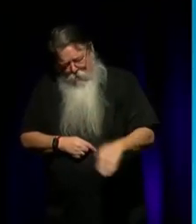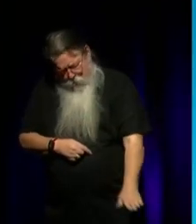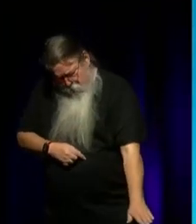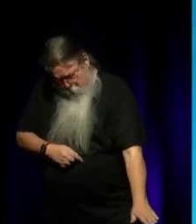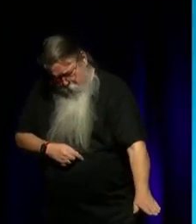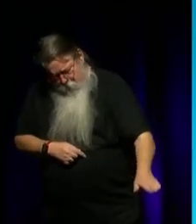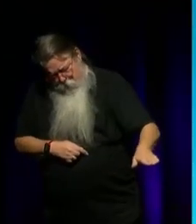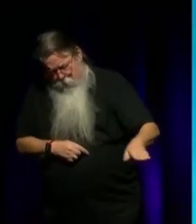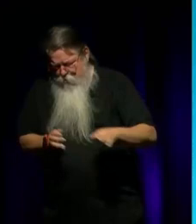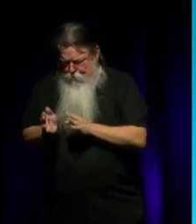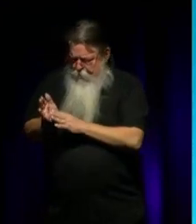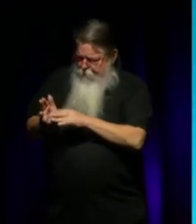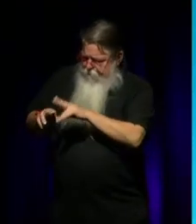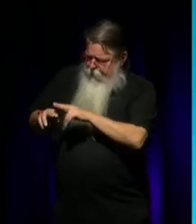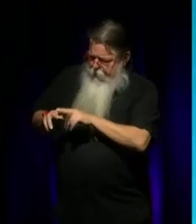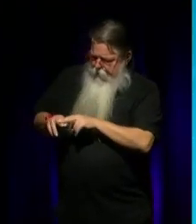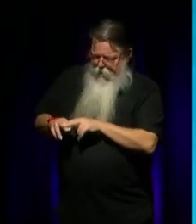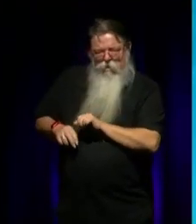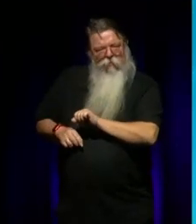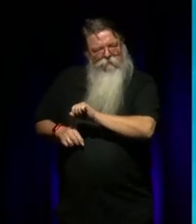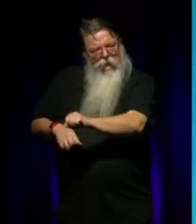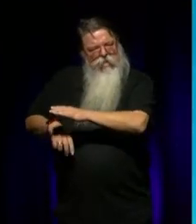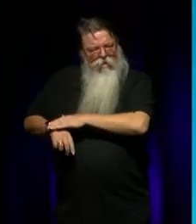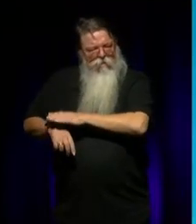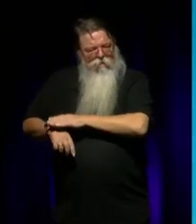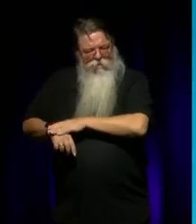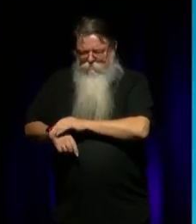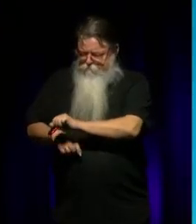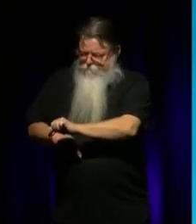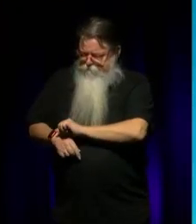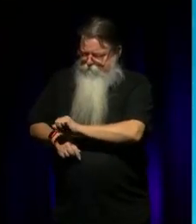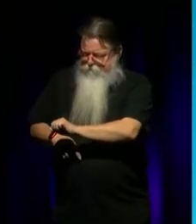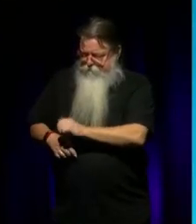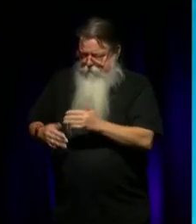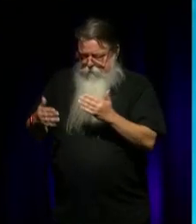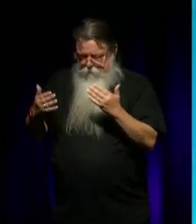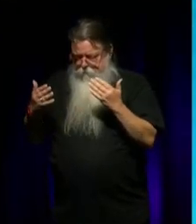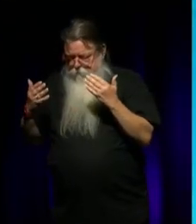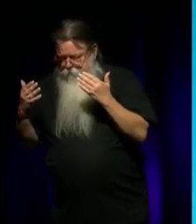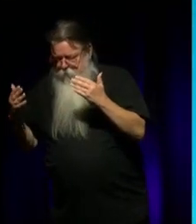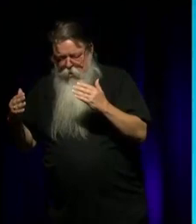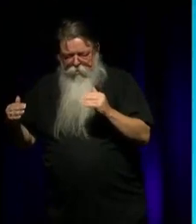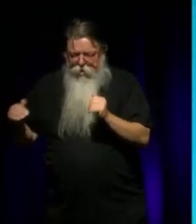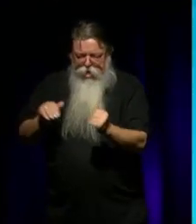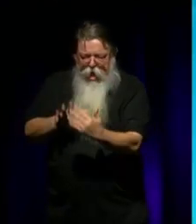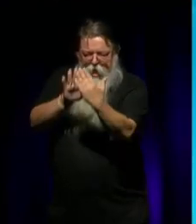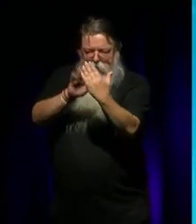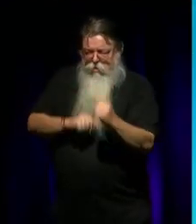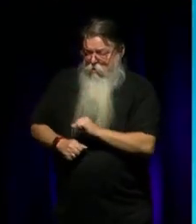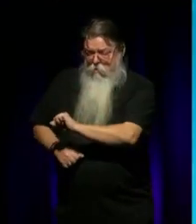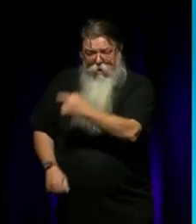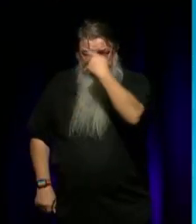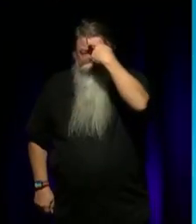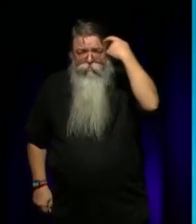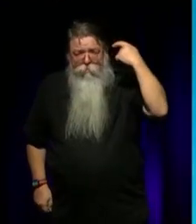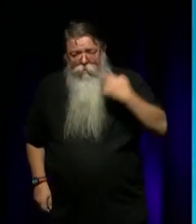and Dad, mean, the generation that they came from, the unknown, the challenges, the trauma that they would have carried,